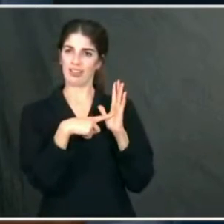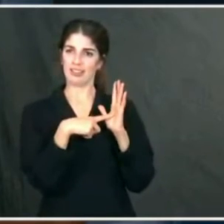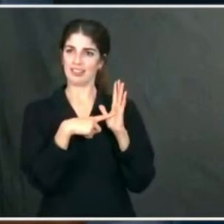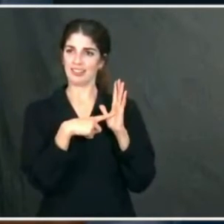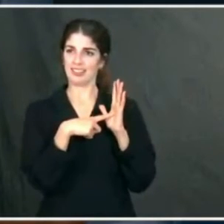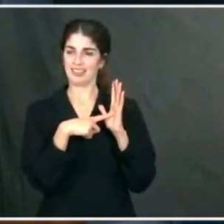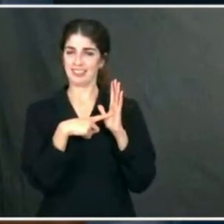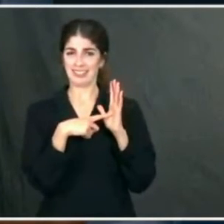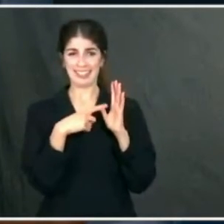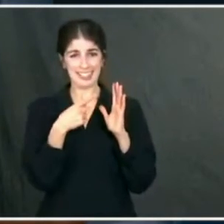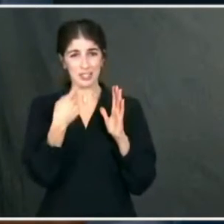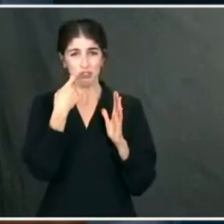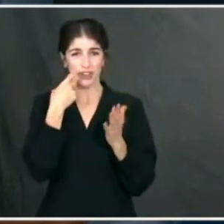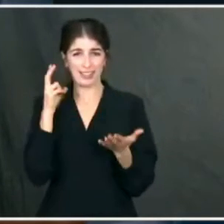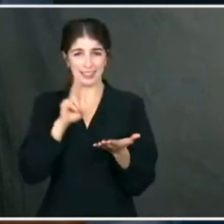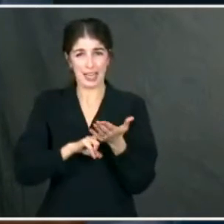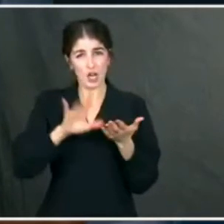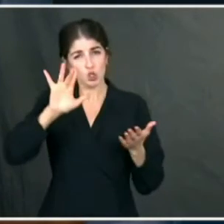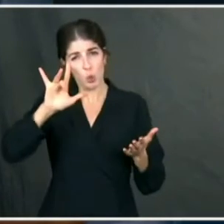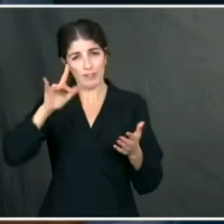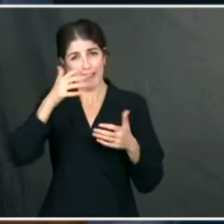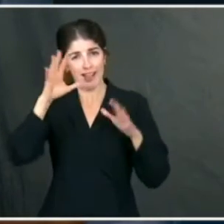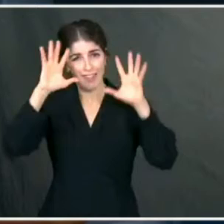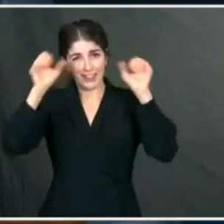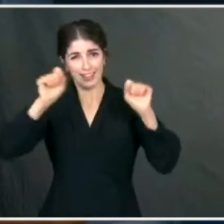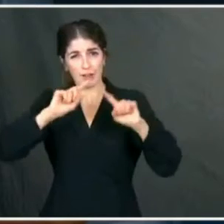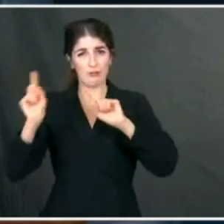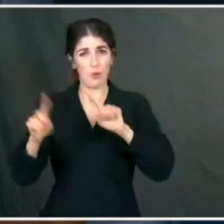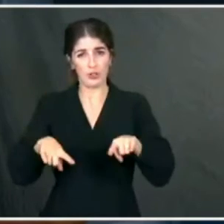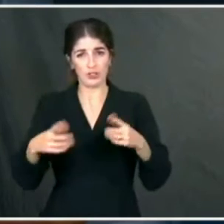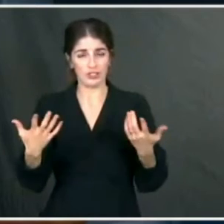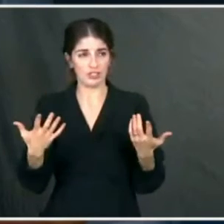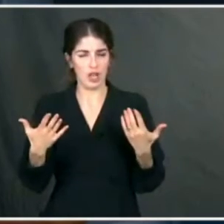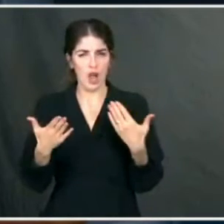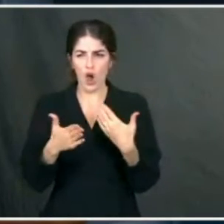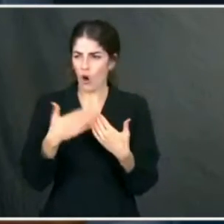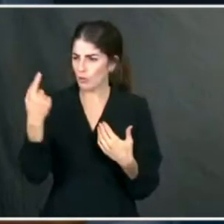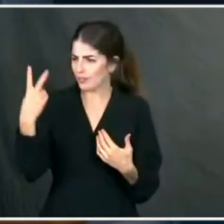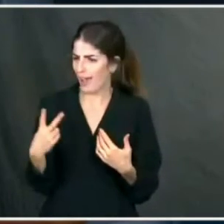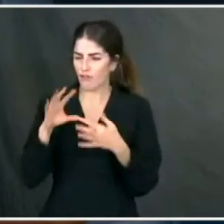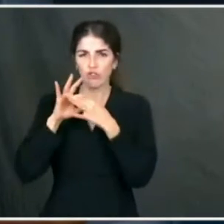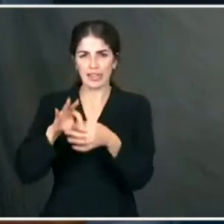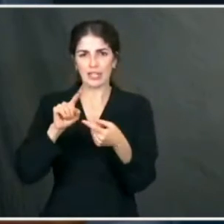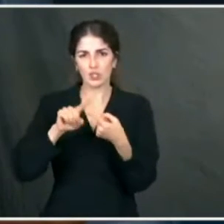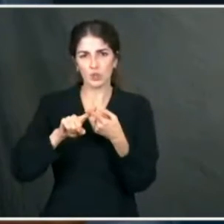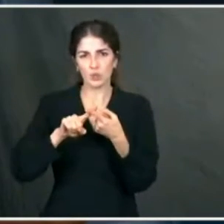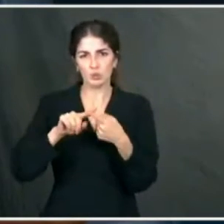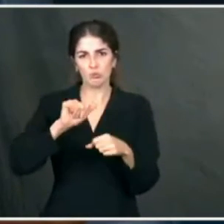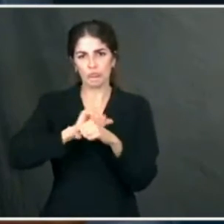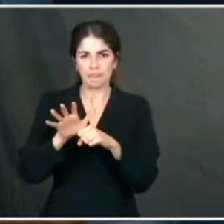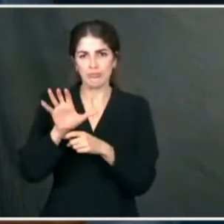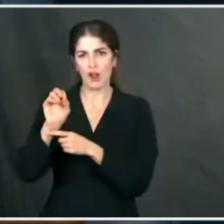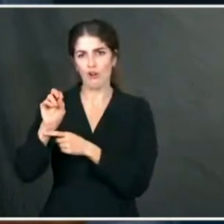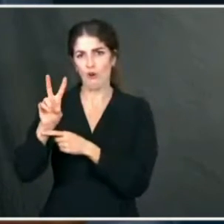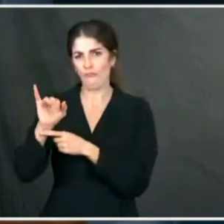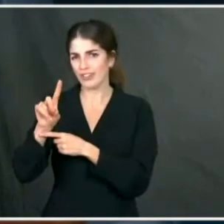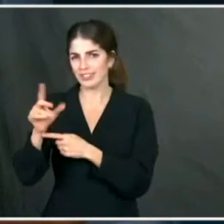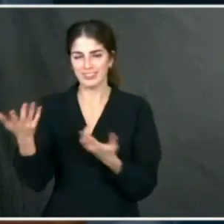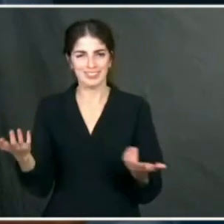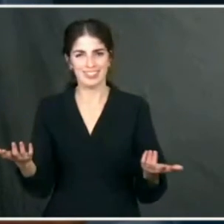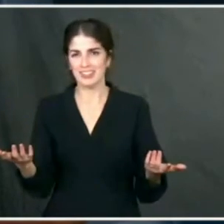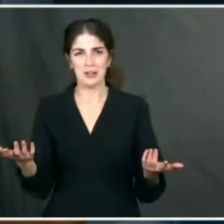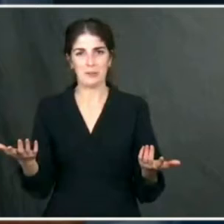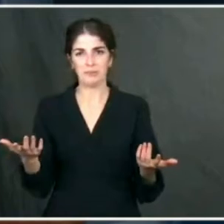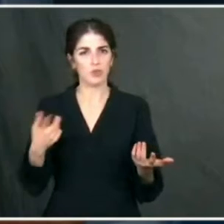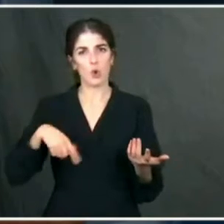signing 25 executive orders, including almost half of them related to COVID. The requirements that we're all